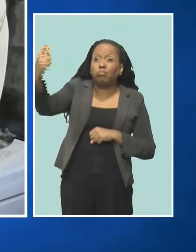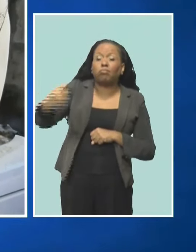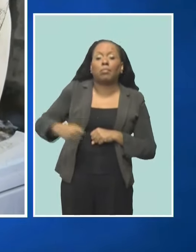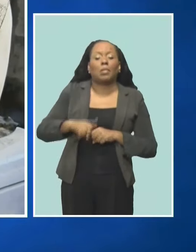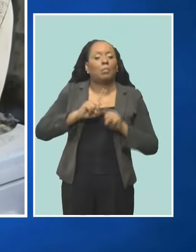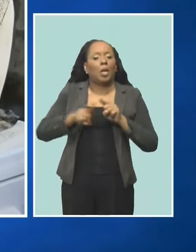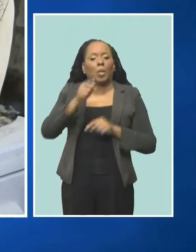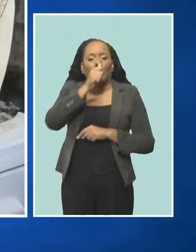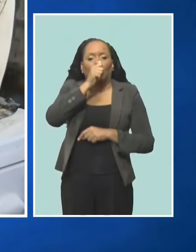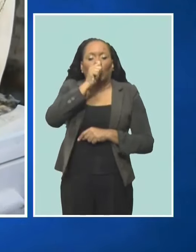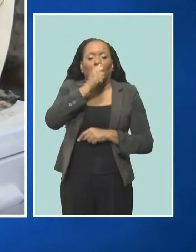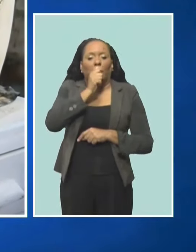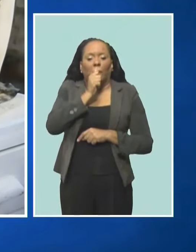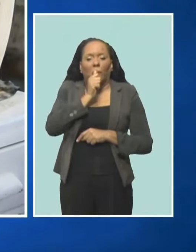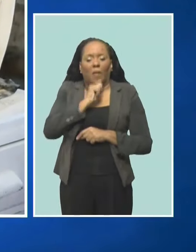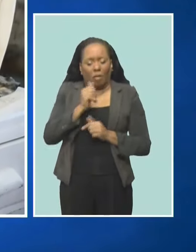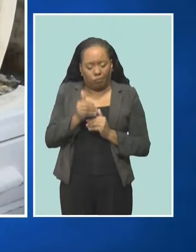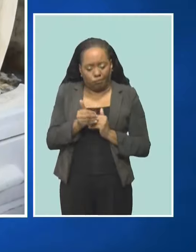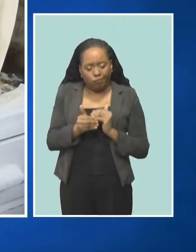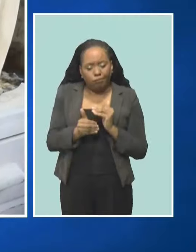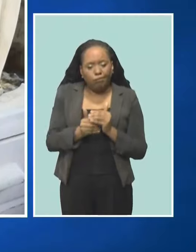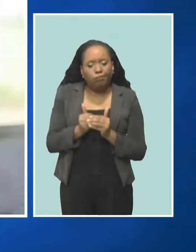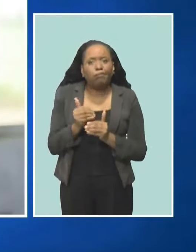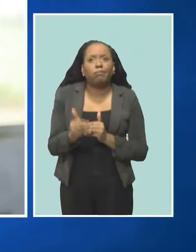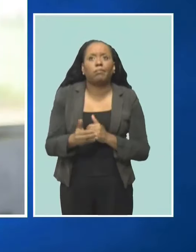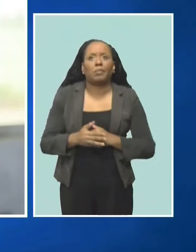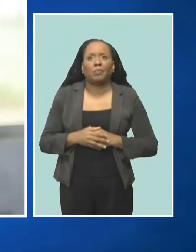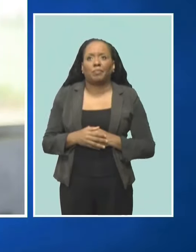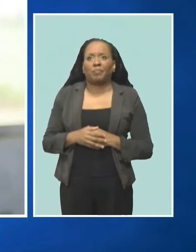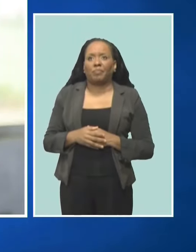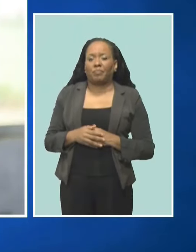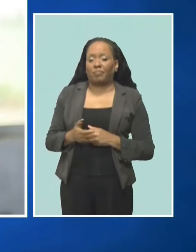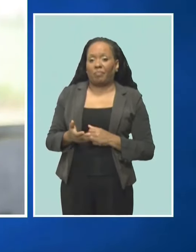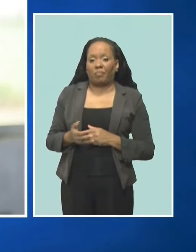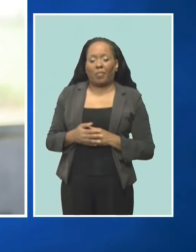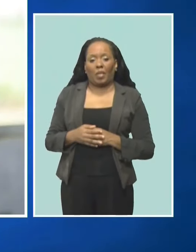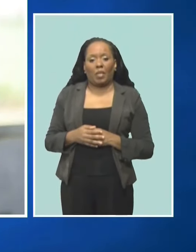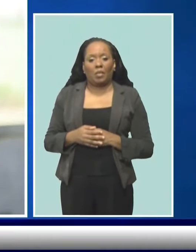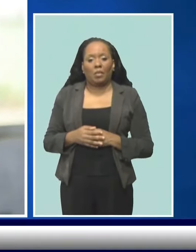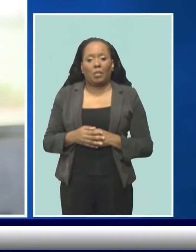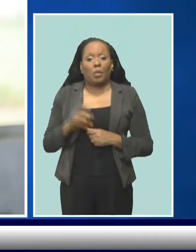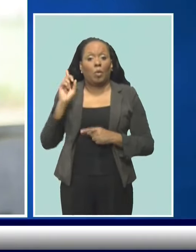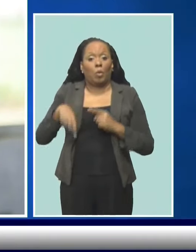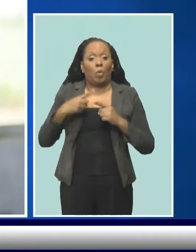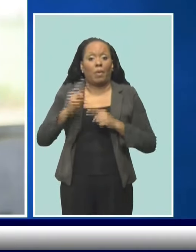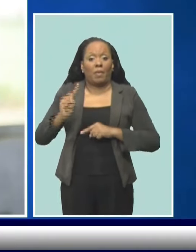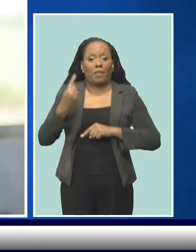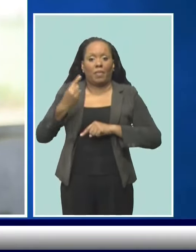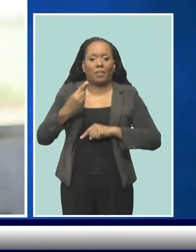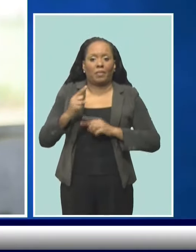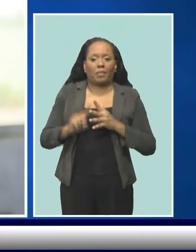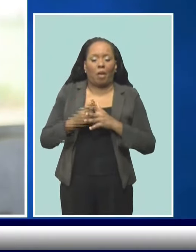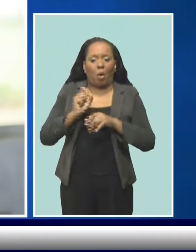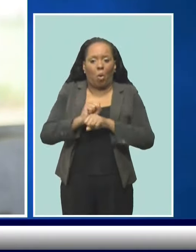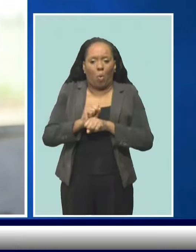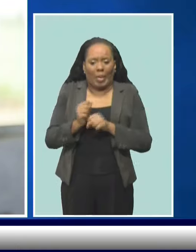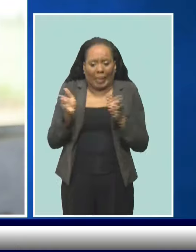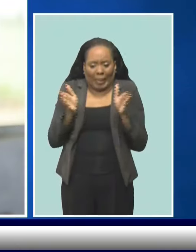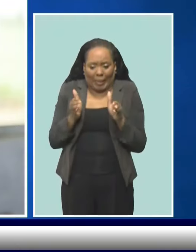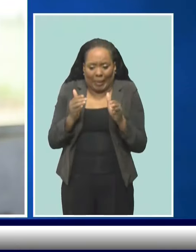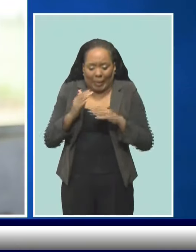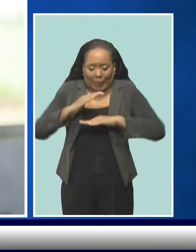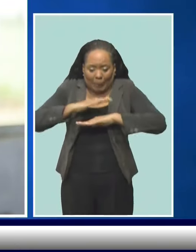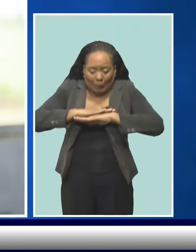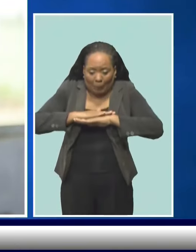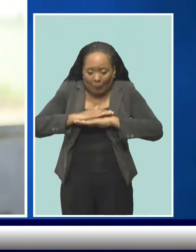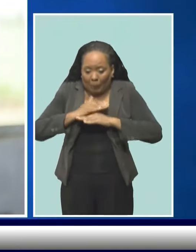resilient and has weathered the storm. In the beginning, it was a little table, a little space on the table, and I would do miniatures.